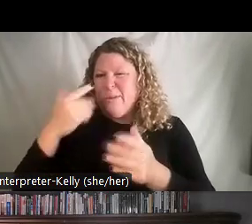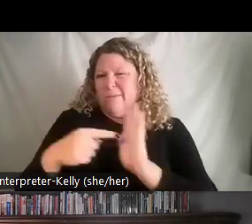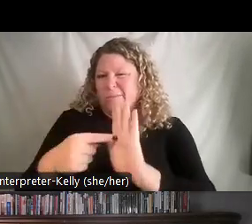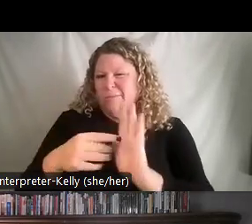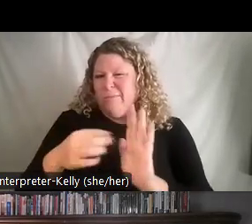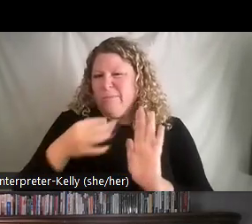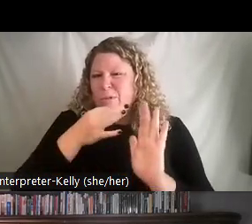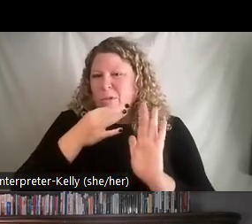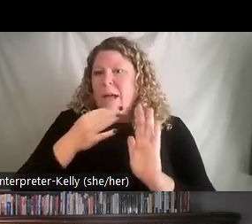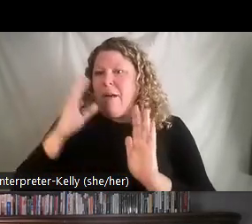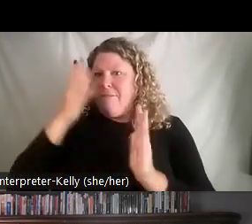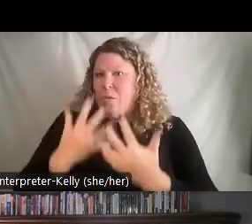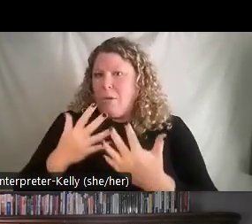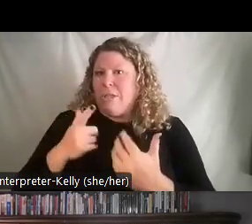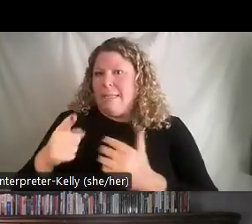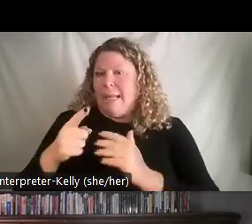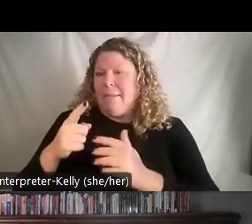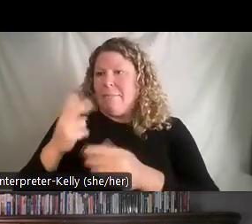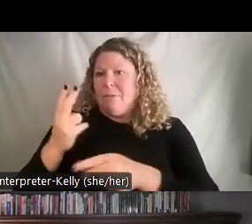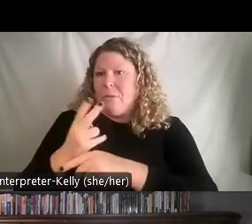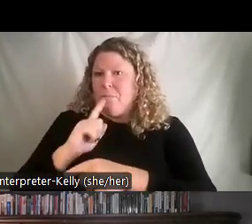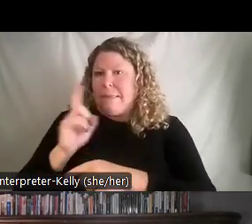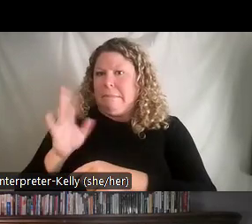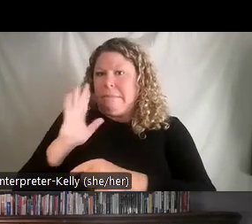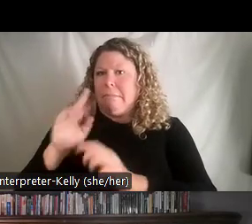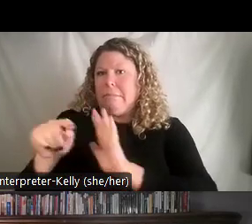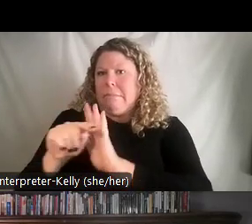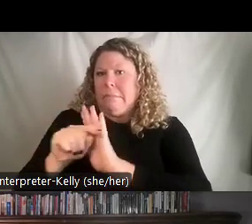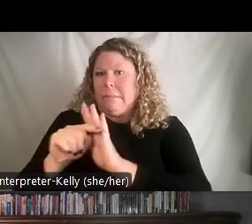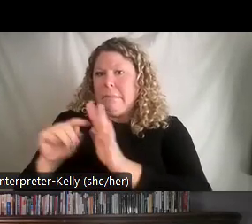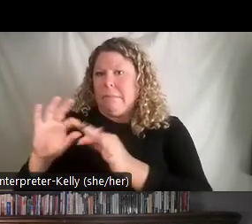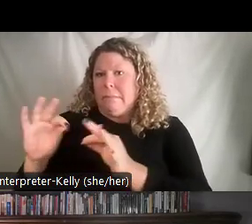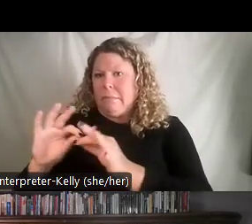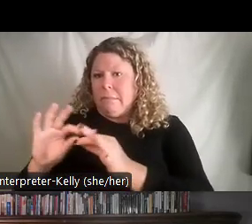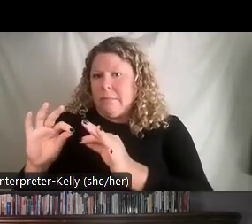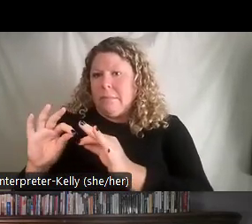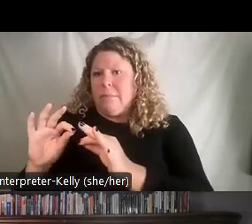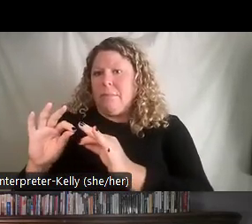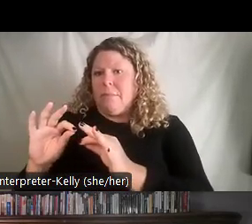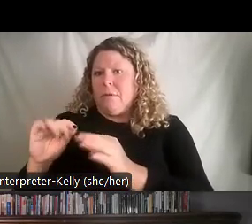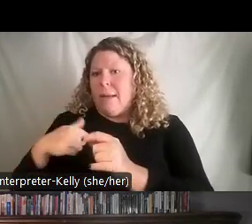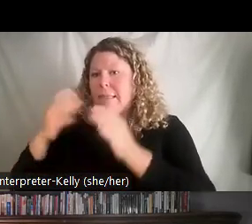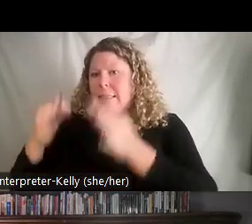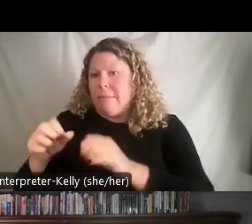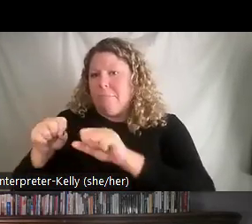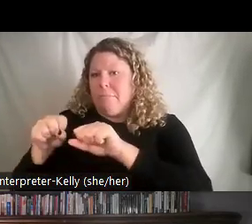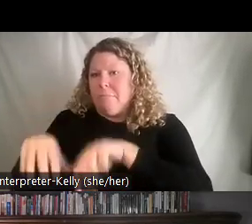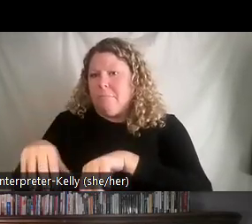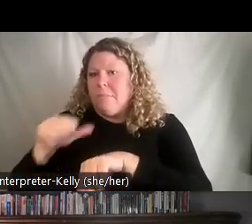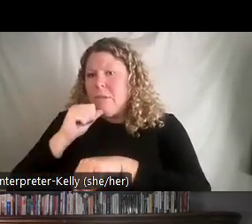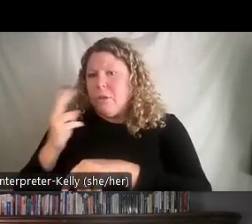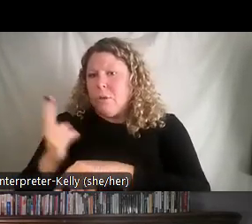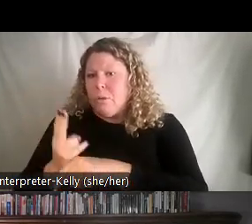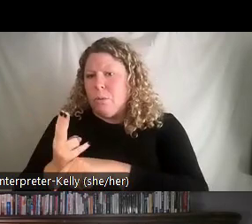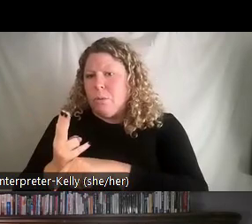remarks, I have chosen not to use them. But I think from the standpoint of both the individual as well as what this